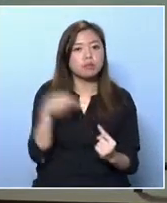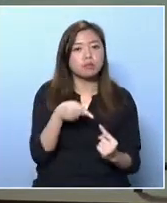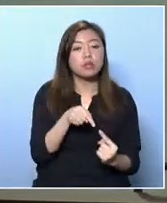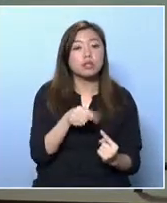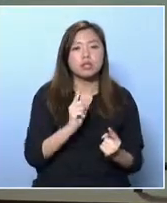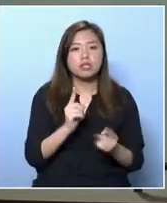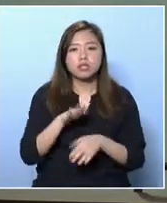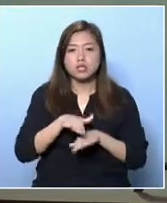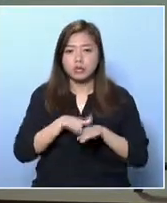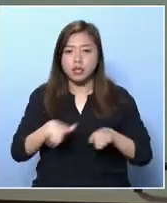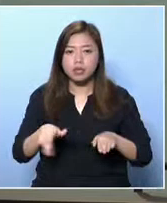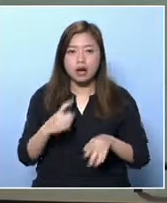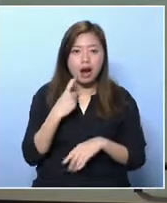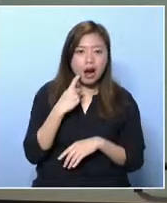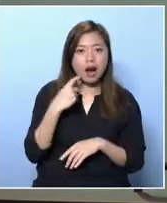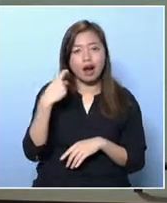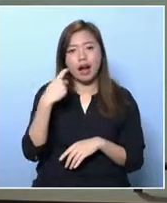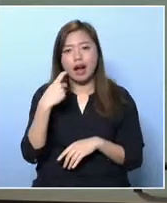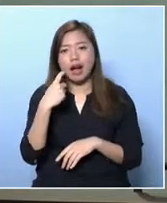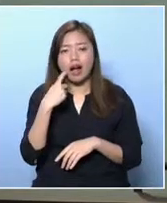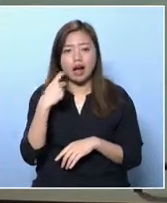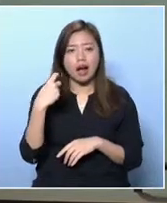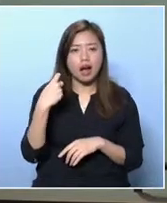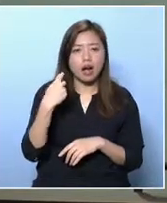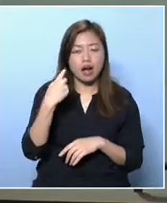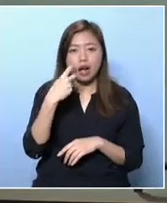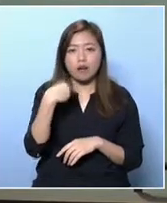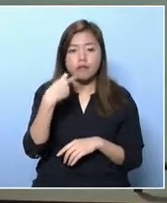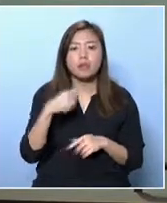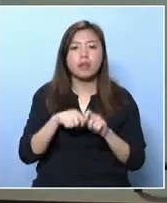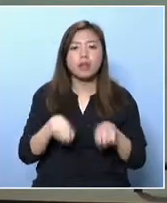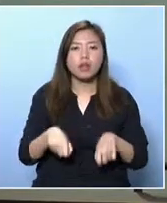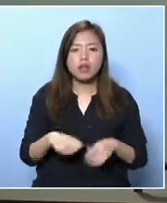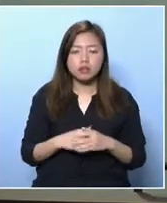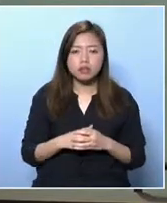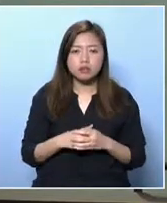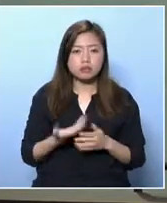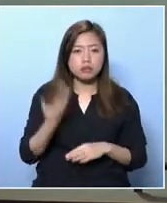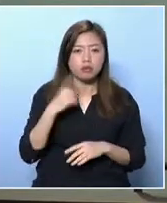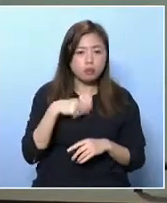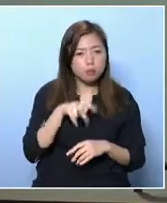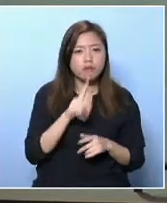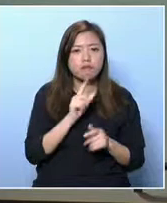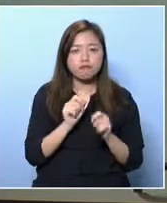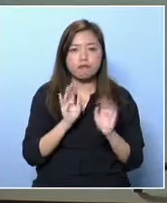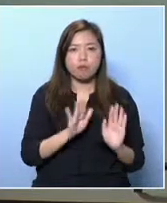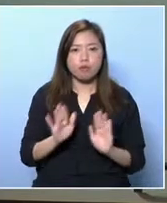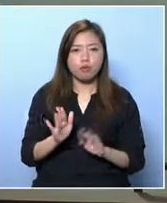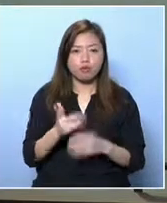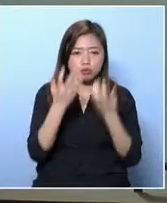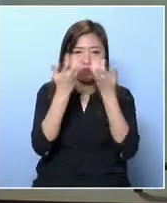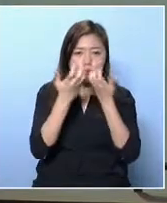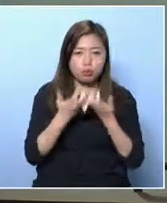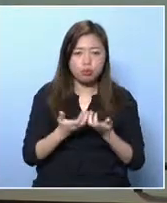want to talk about, in particular, medical expenses and, in particular, dental services for